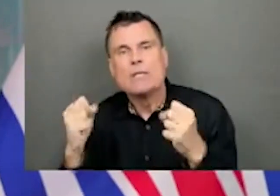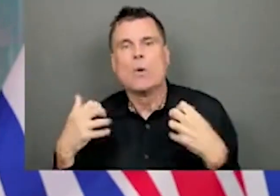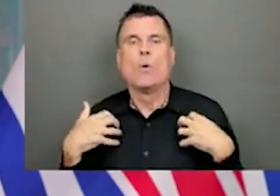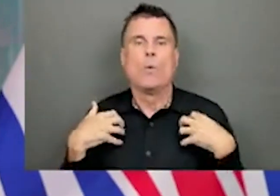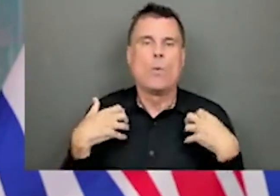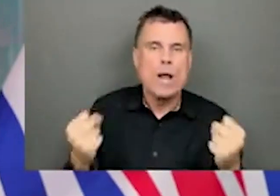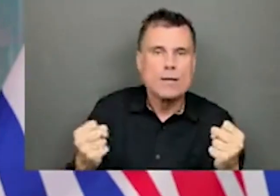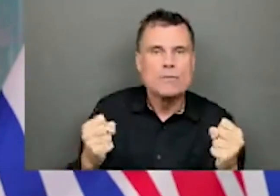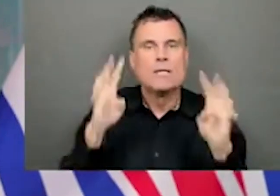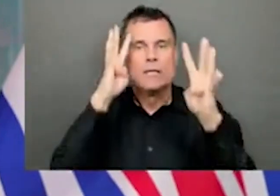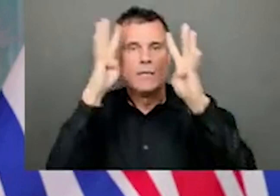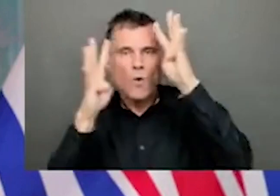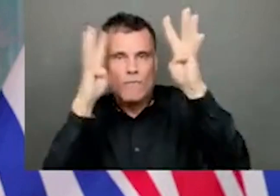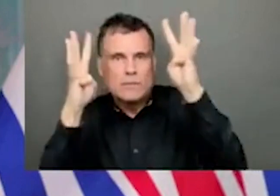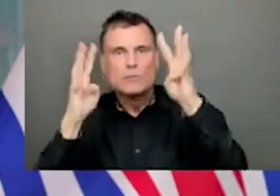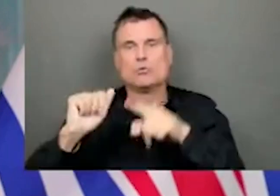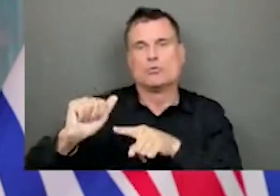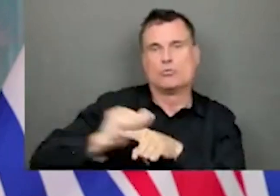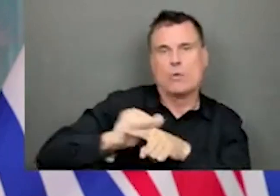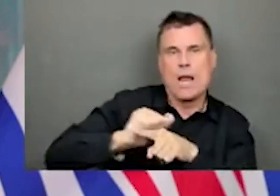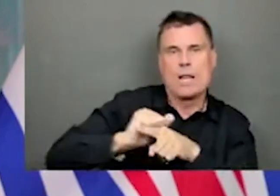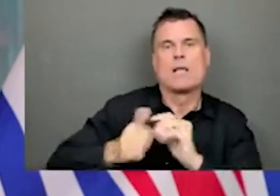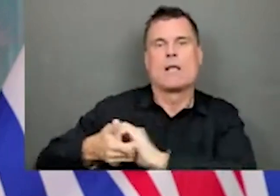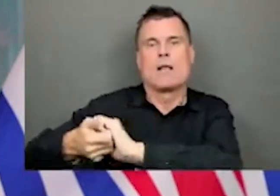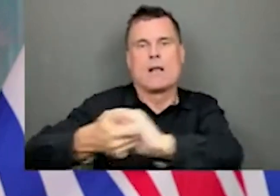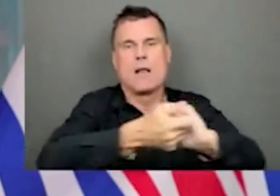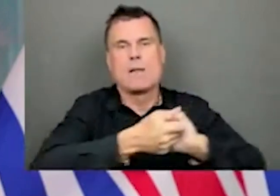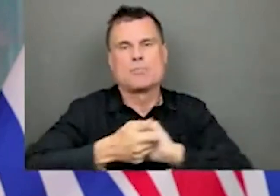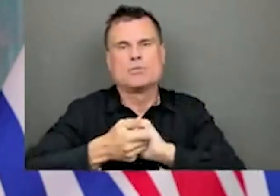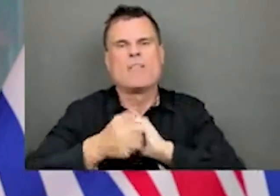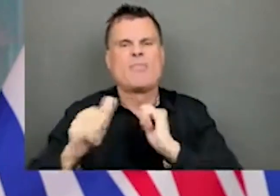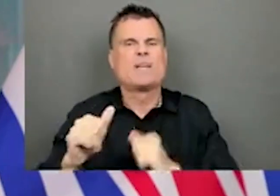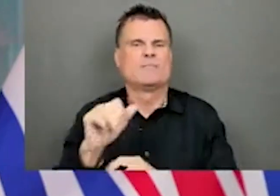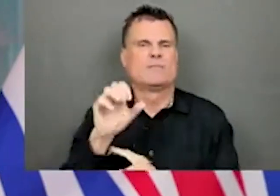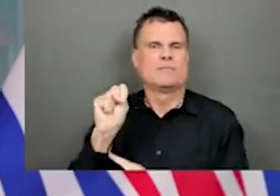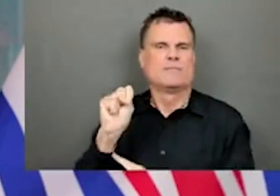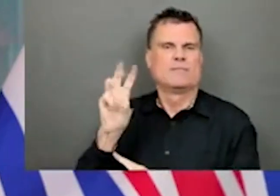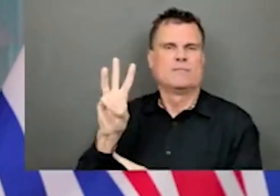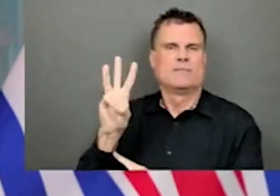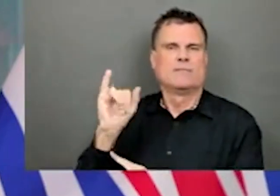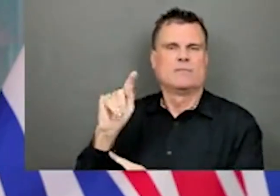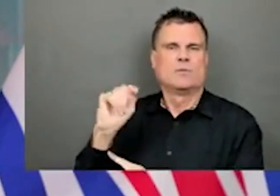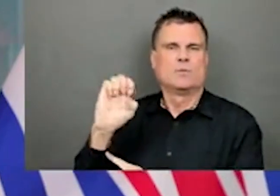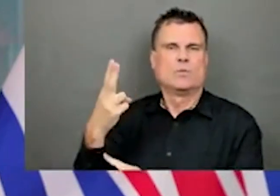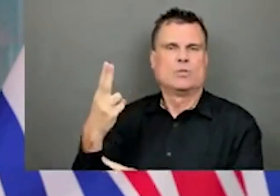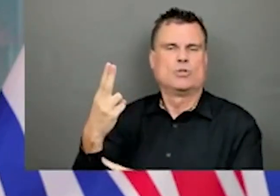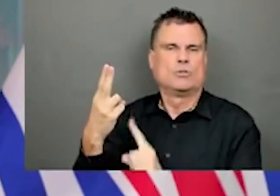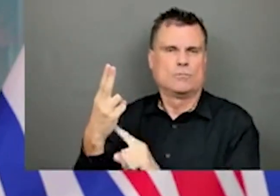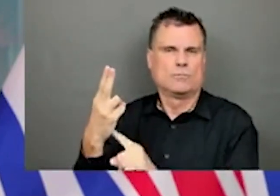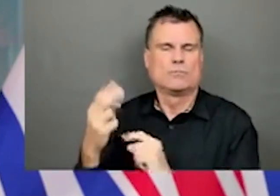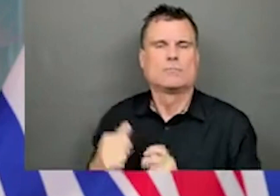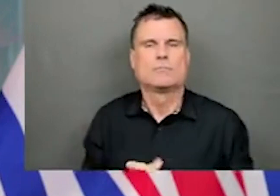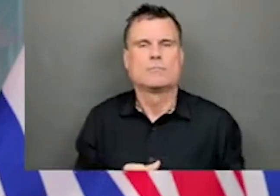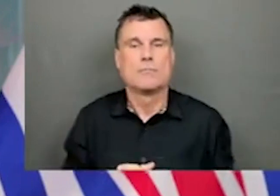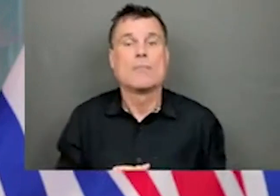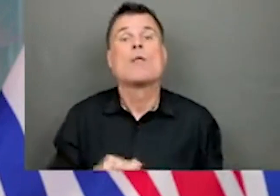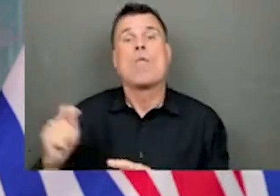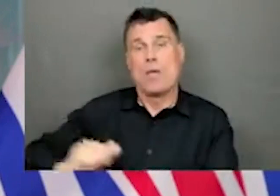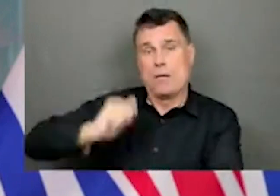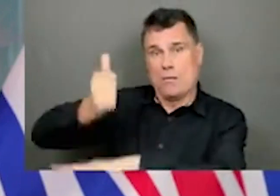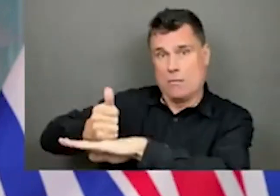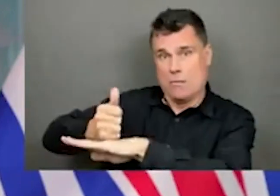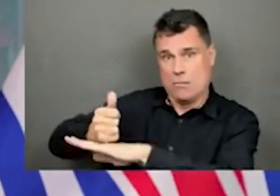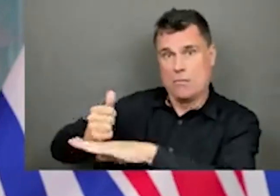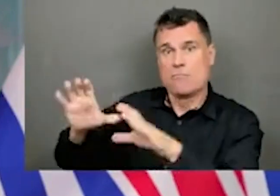and Collaboration in Health Care. Through this funding, SWITCHBC is developing, implementing, and supporting actions to promote workplace